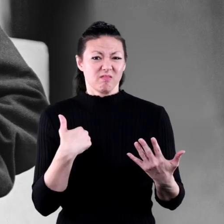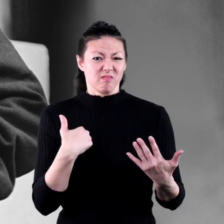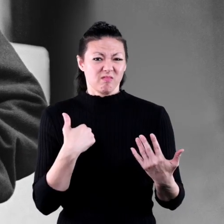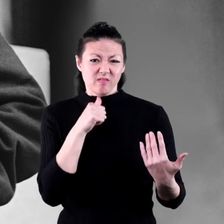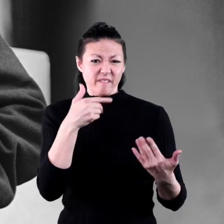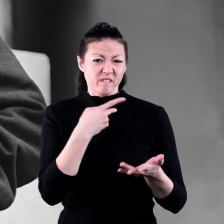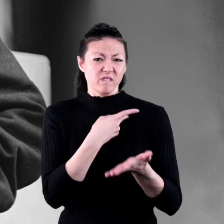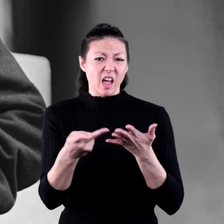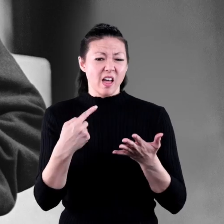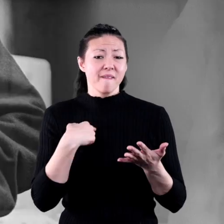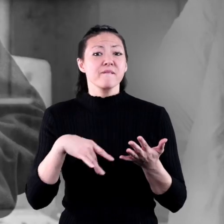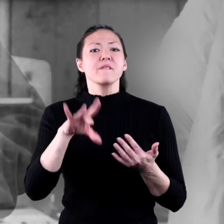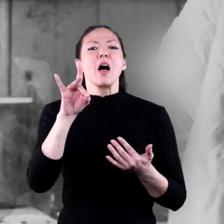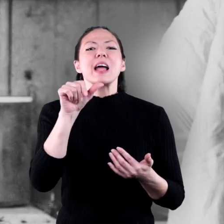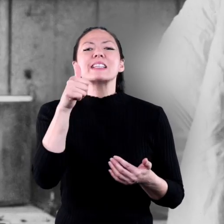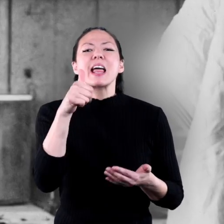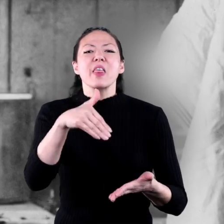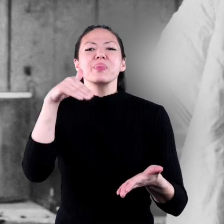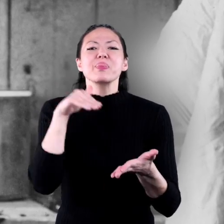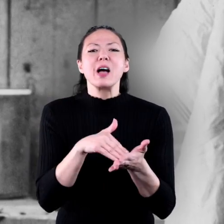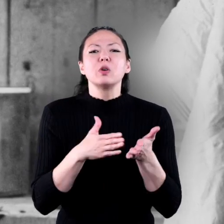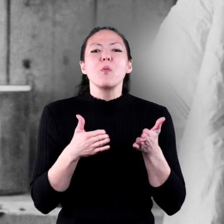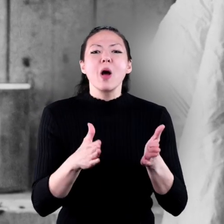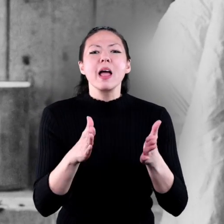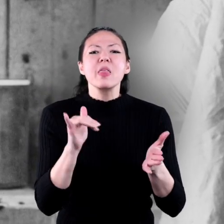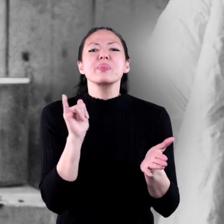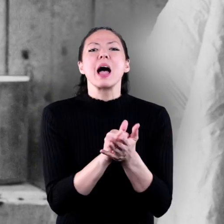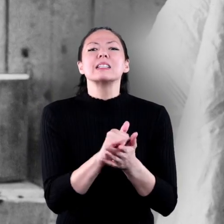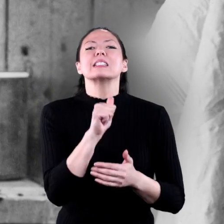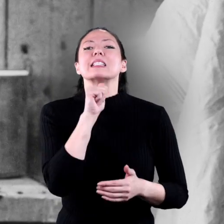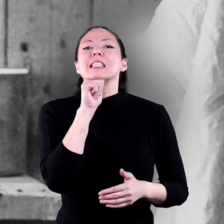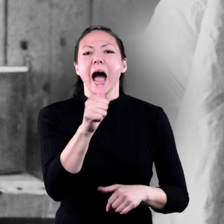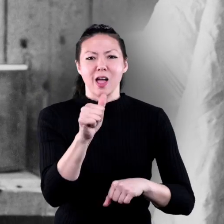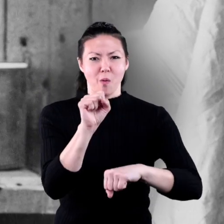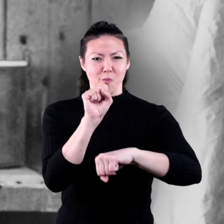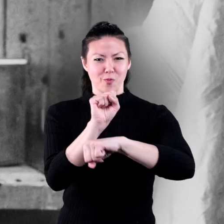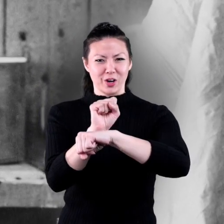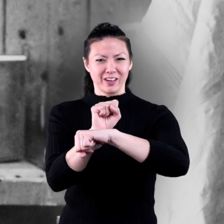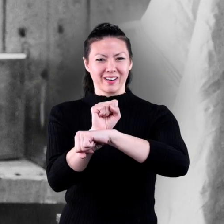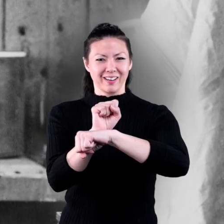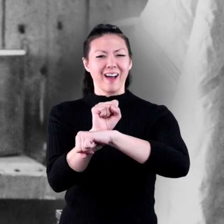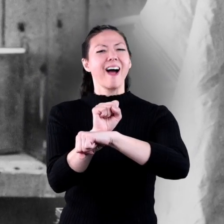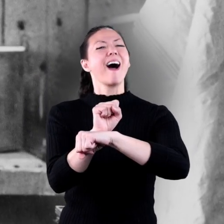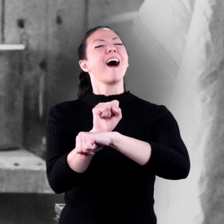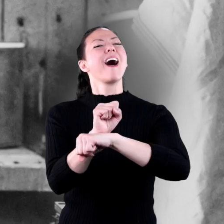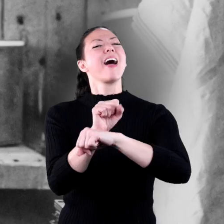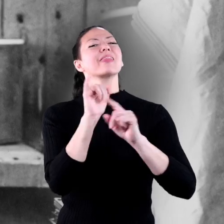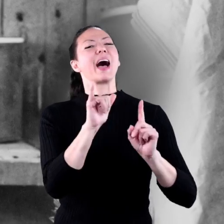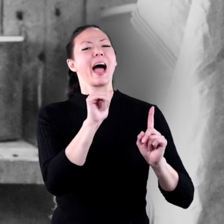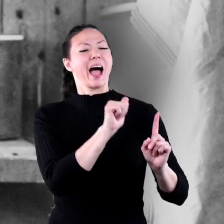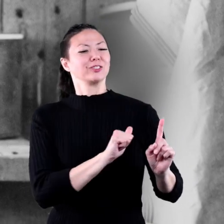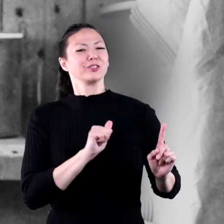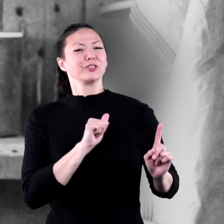I've just found ten thousand ways that won't work. Now that's the attitude to have.